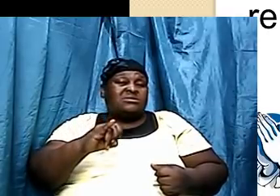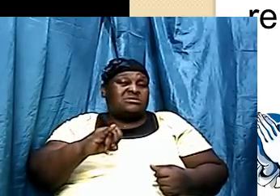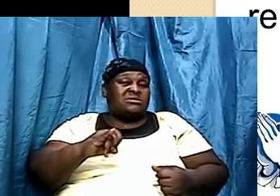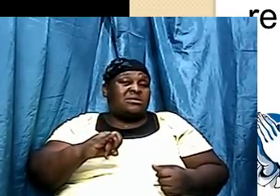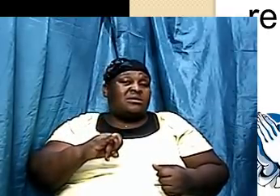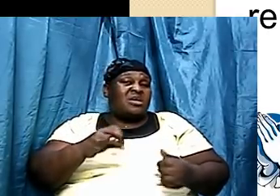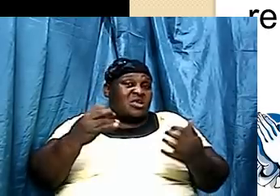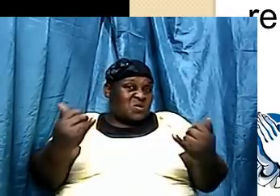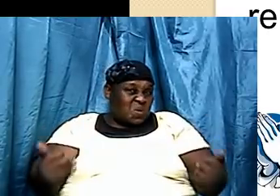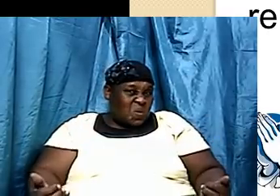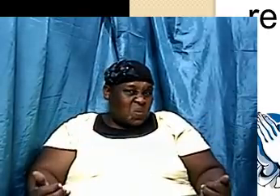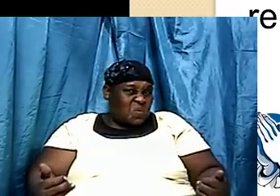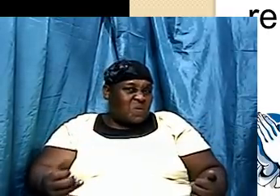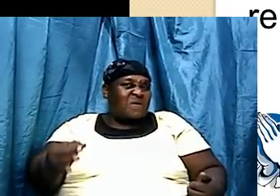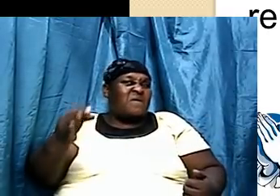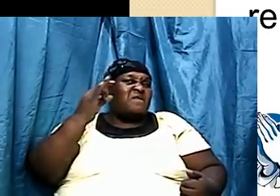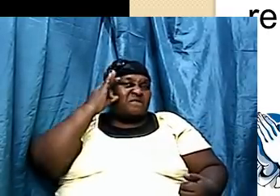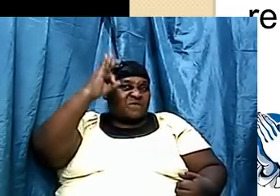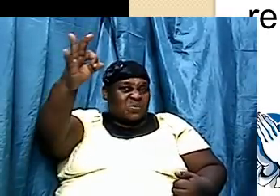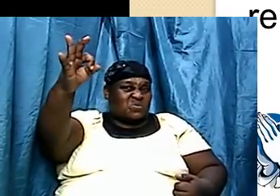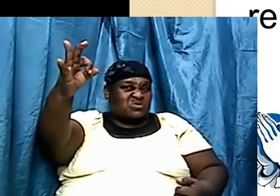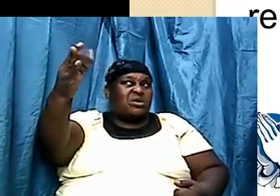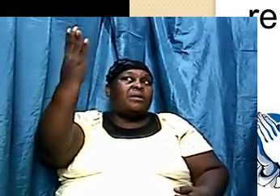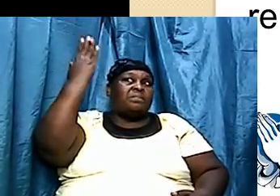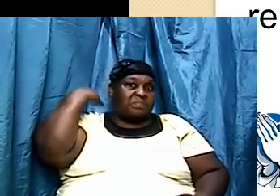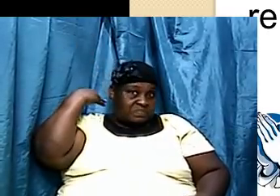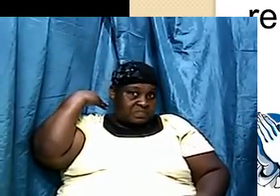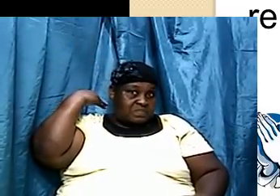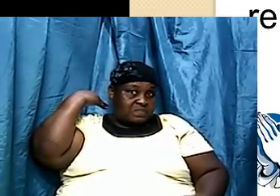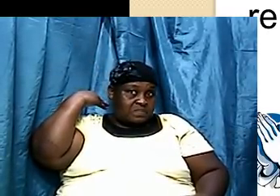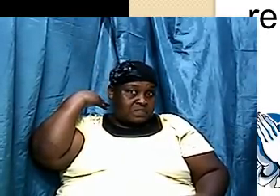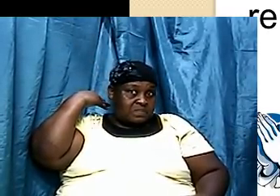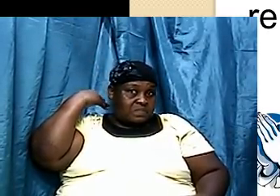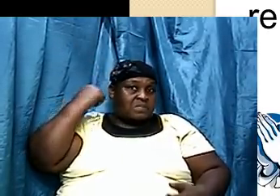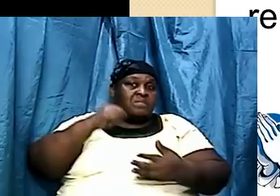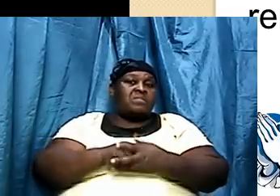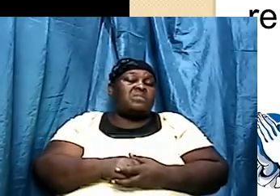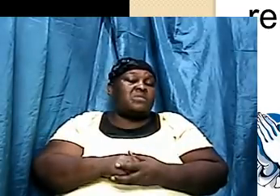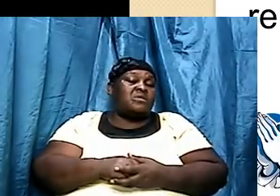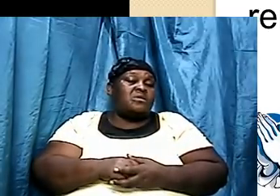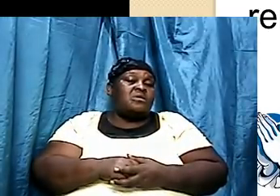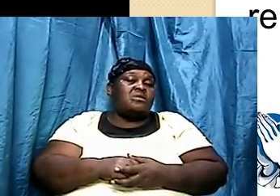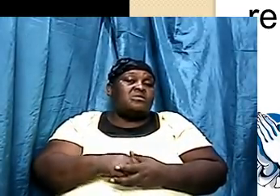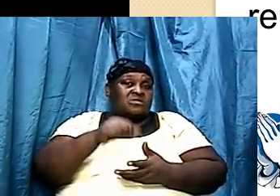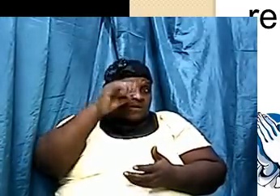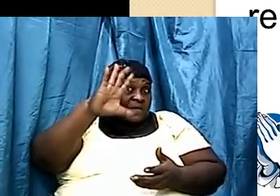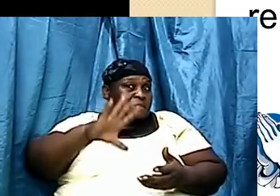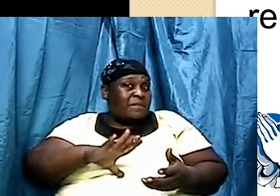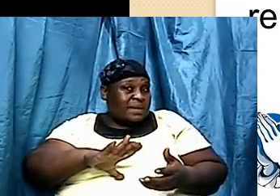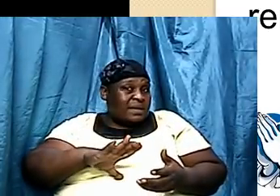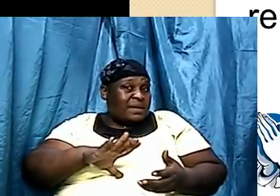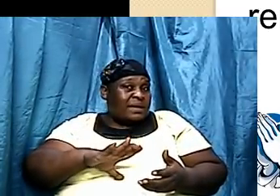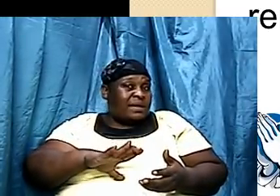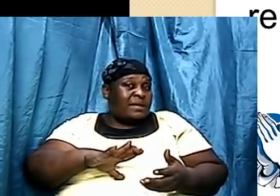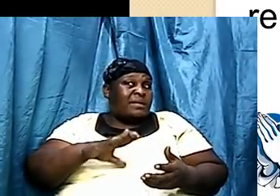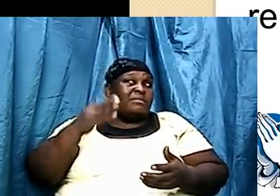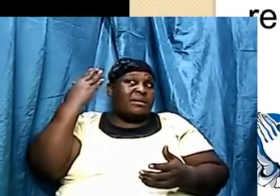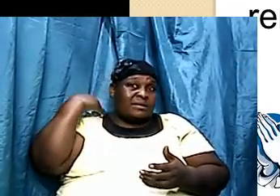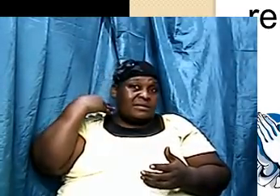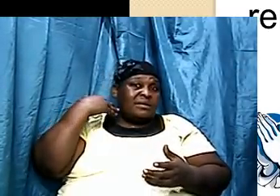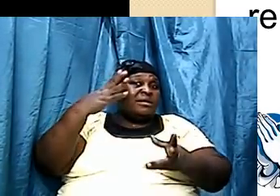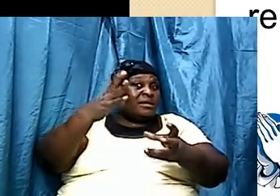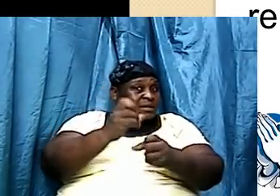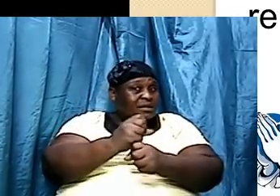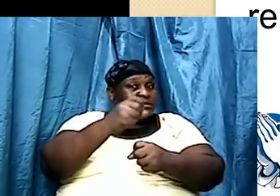so that men who believed the Word from back there held on by faith. As the Bible says, he that cometh to God must believe that He is.